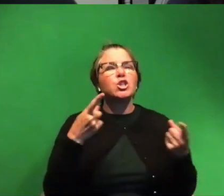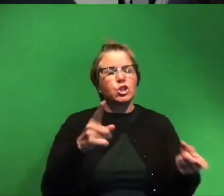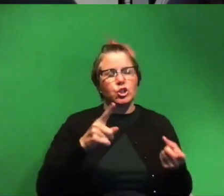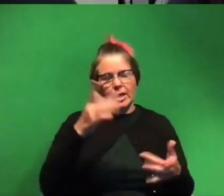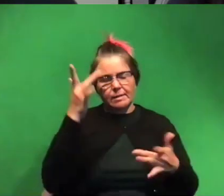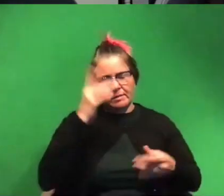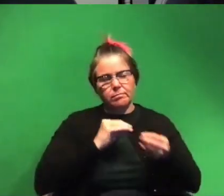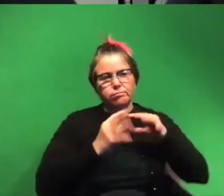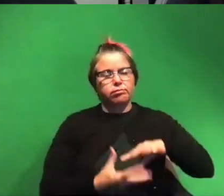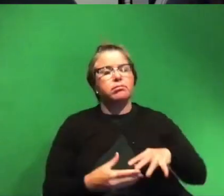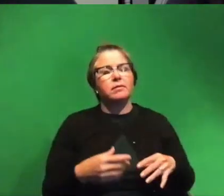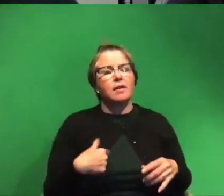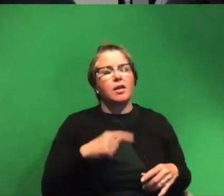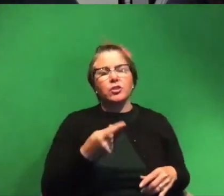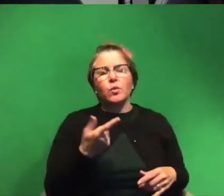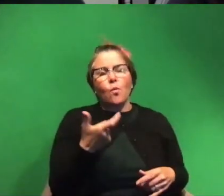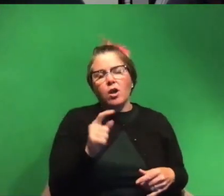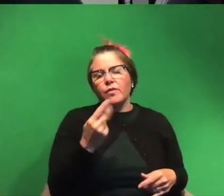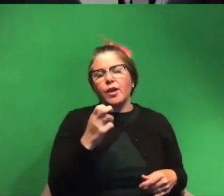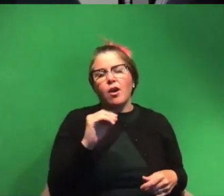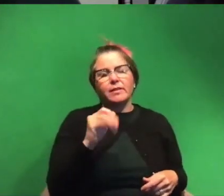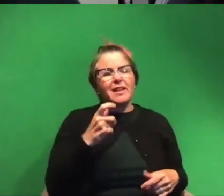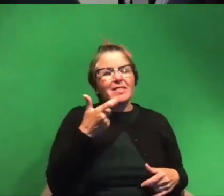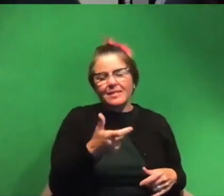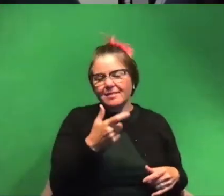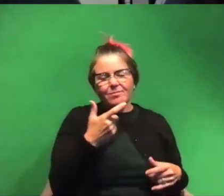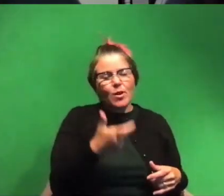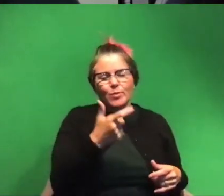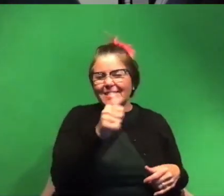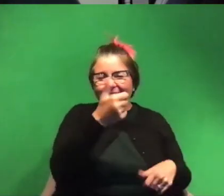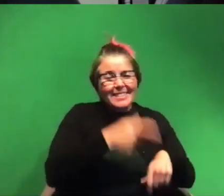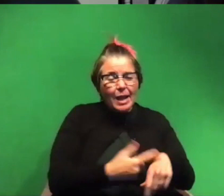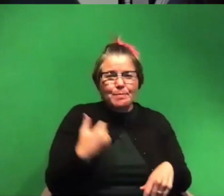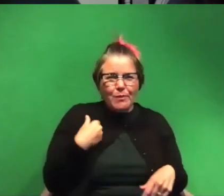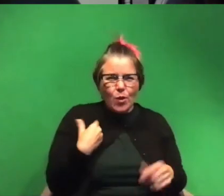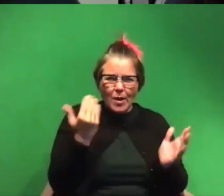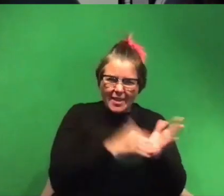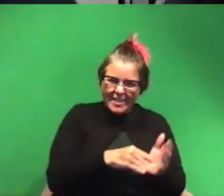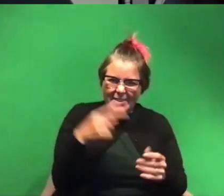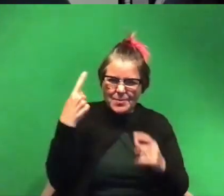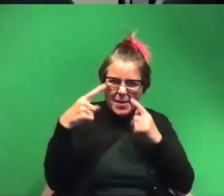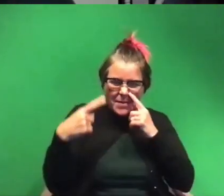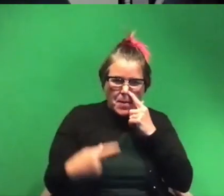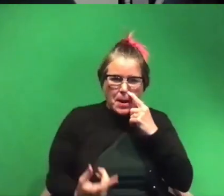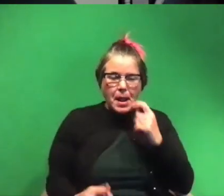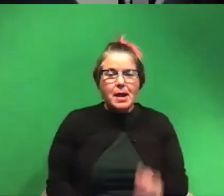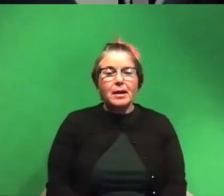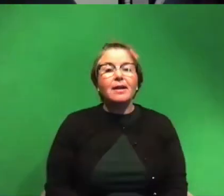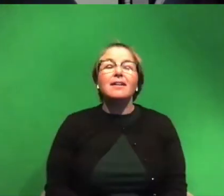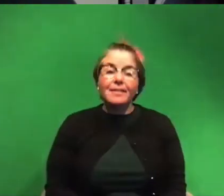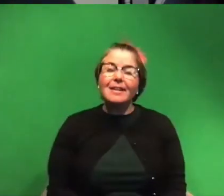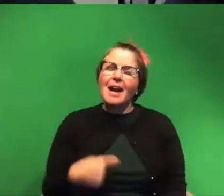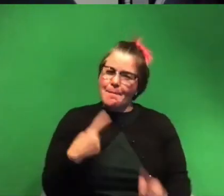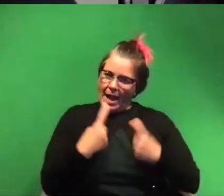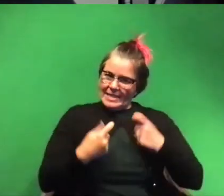all i want to do watch the office that i've seen 10 times before repeatedly like what's do you have any uh answers for that yet i've been asking